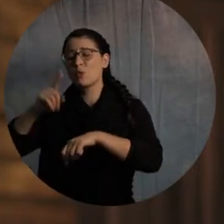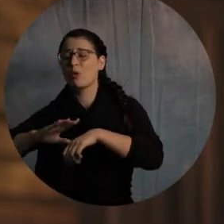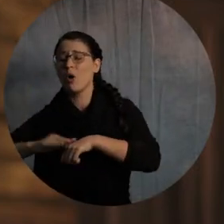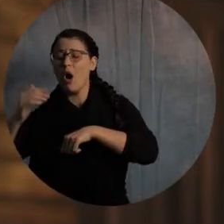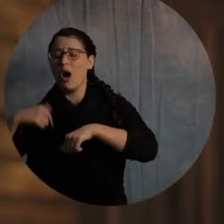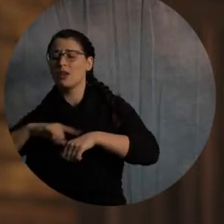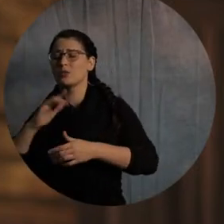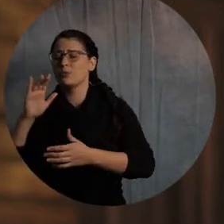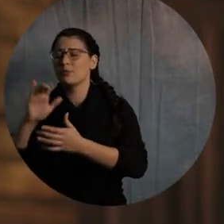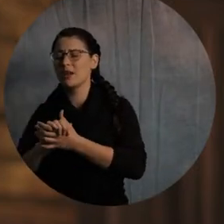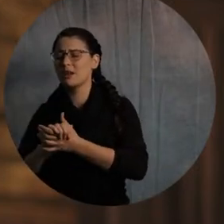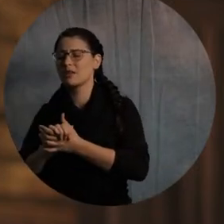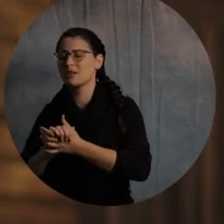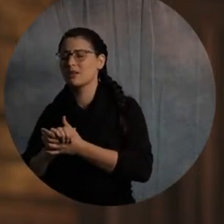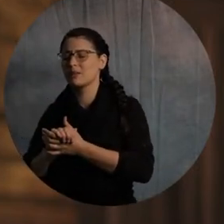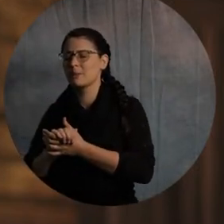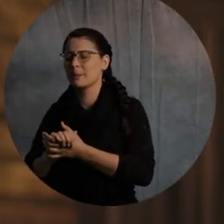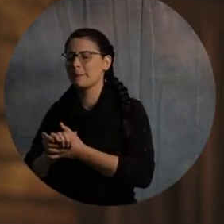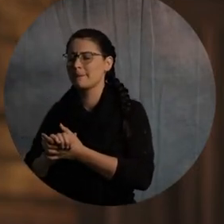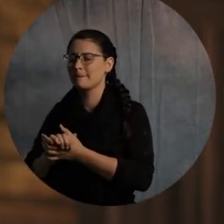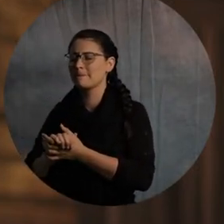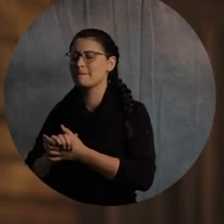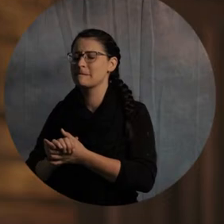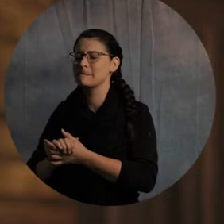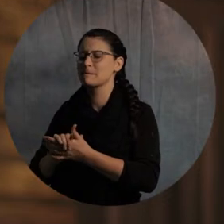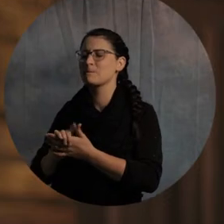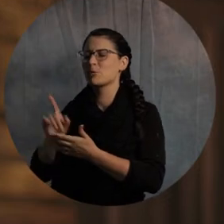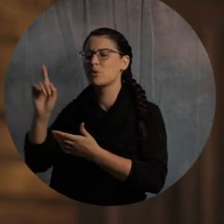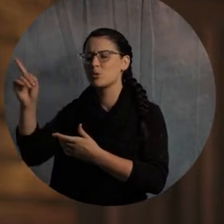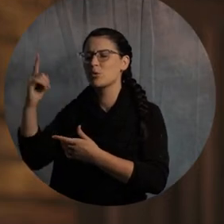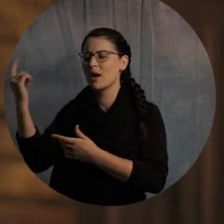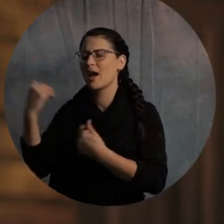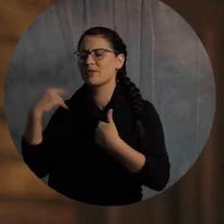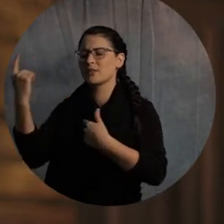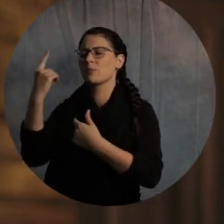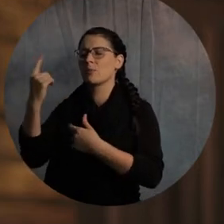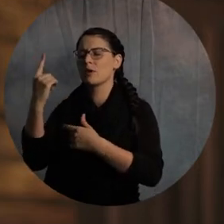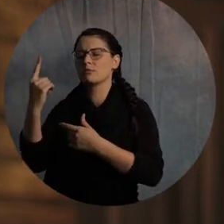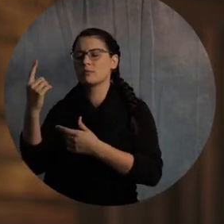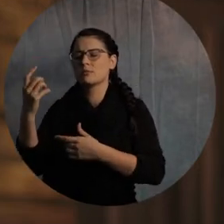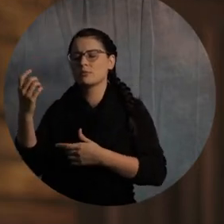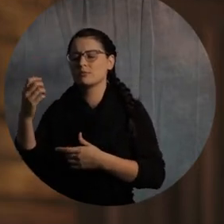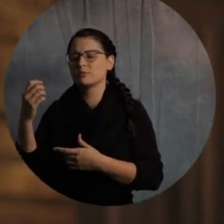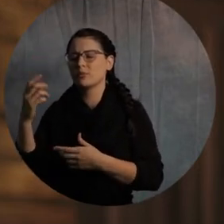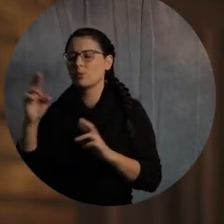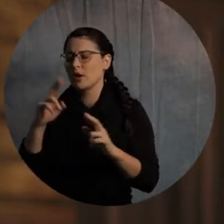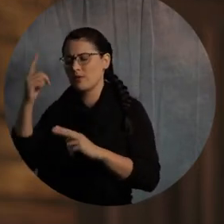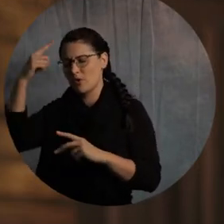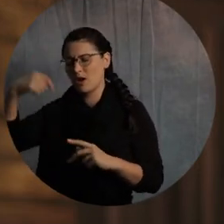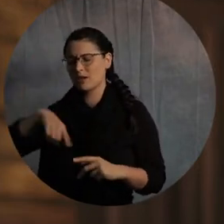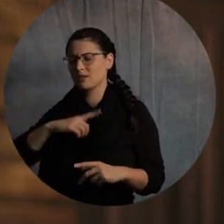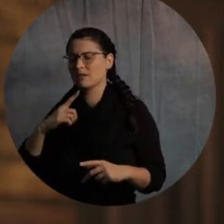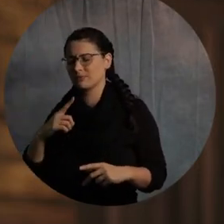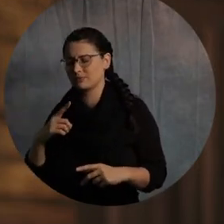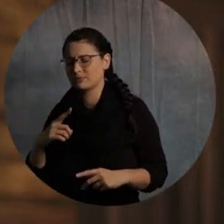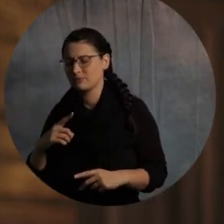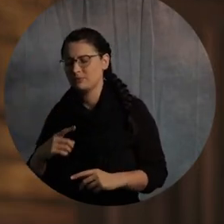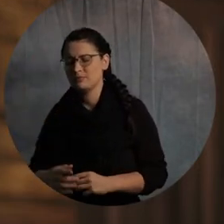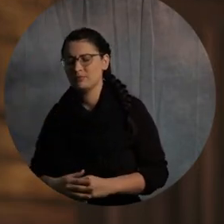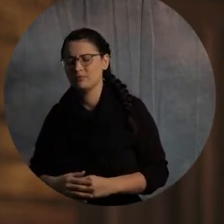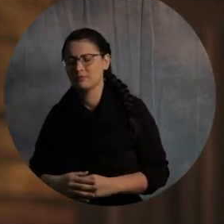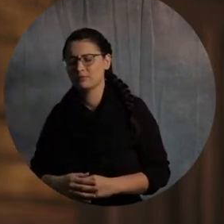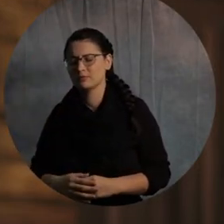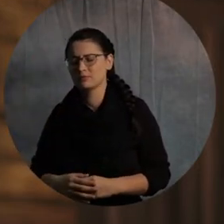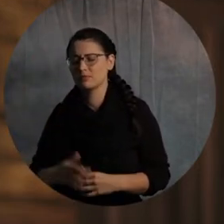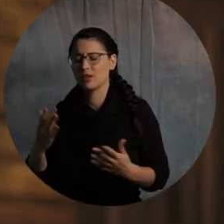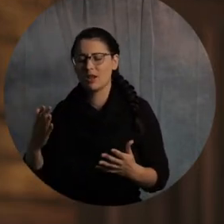someone to be married to us. And so, Lord, give them the faith to be able to wait on you. And the faith to move forward when it is you. God, for